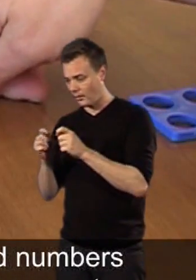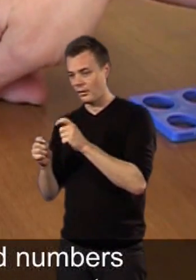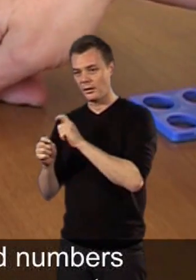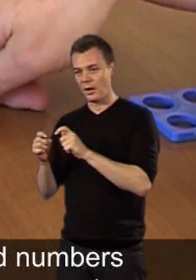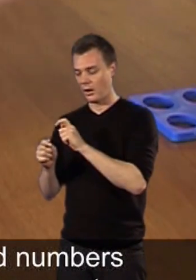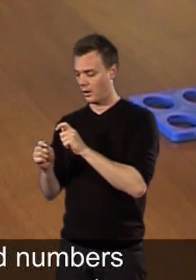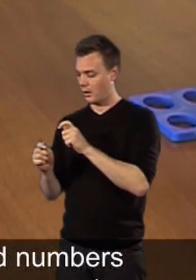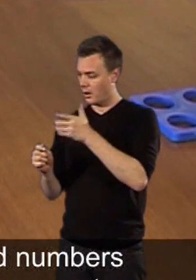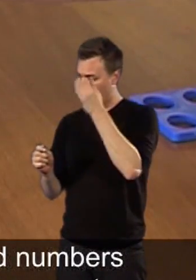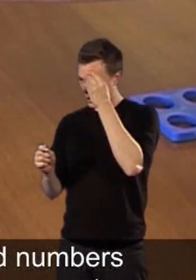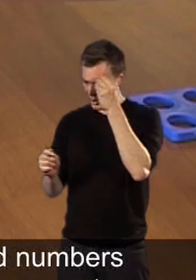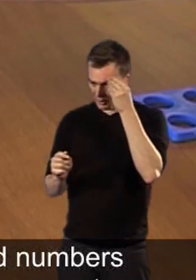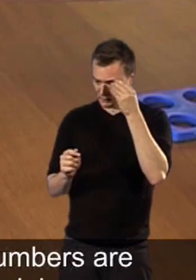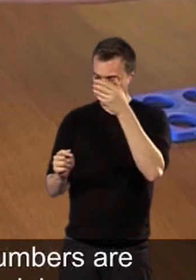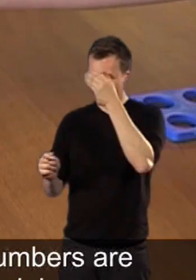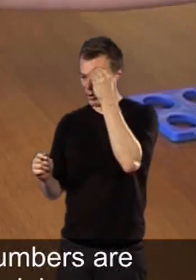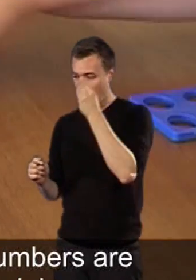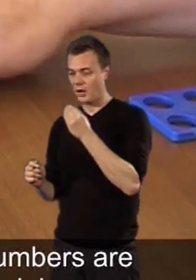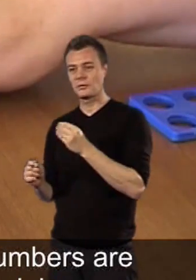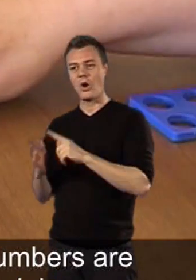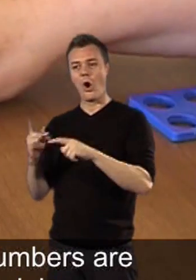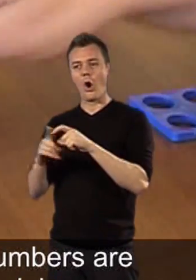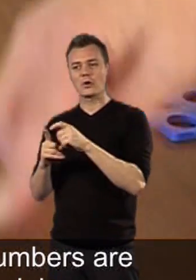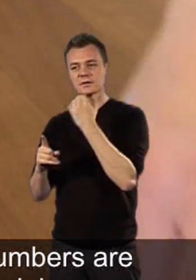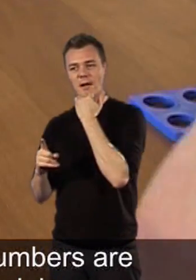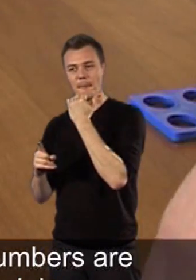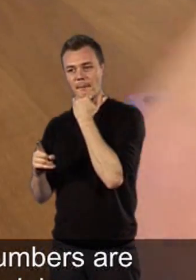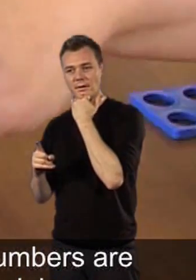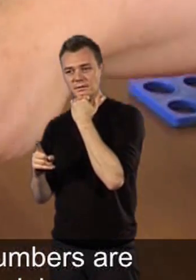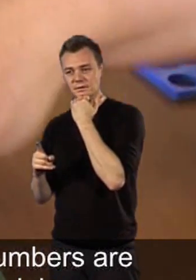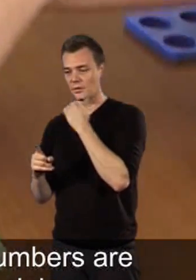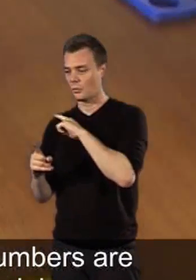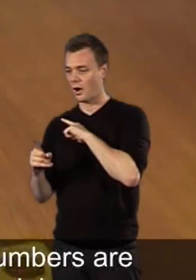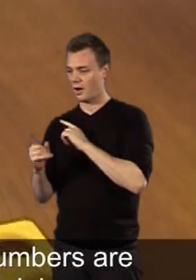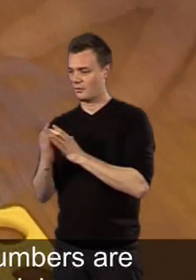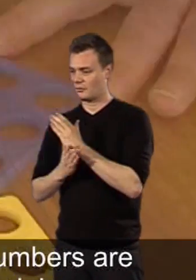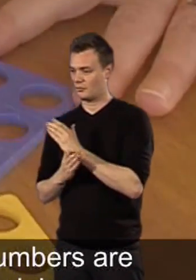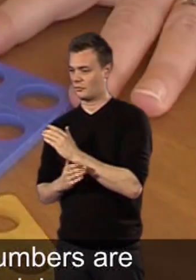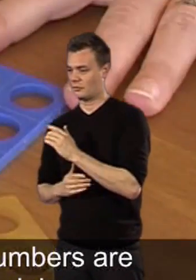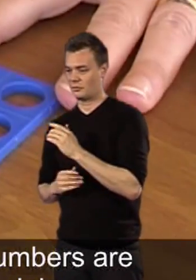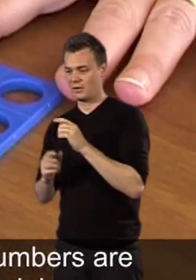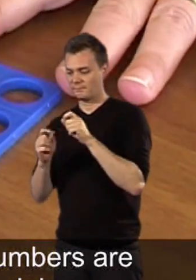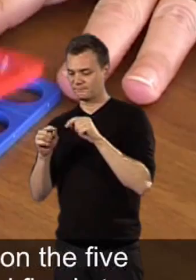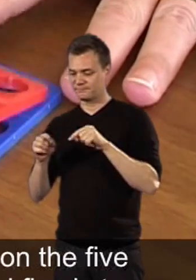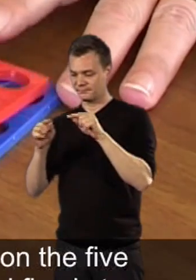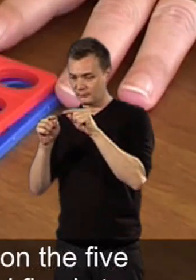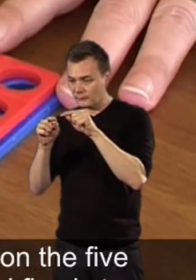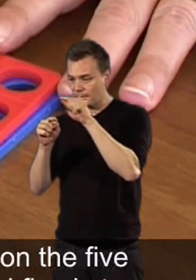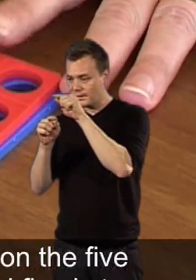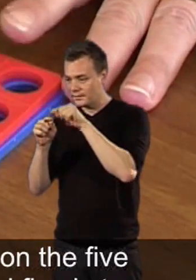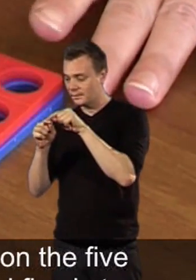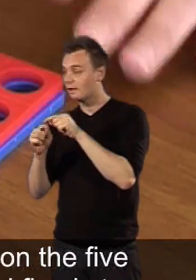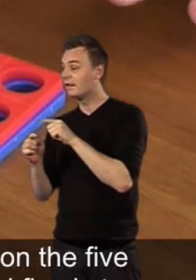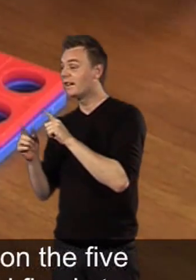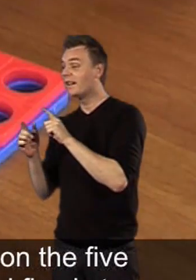the odd numbers because the odd numbers have always got a piece sticking up and the even numbers are always nice and smooth. If you're doing number bonds to